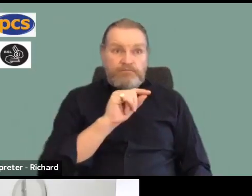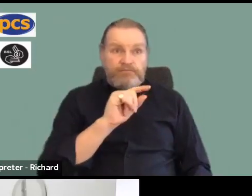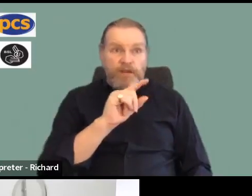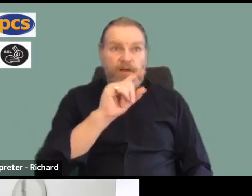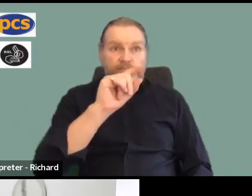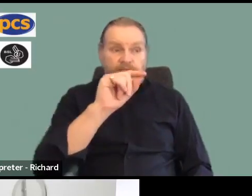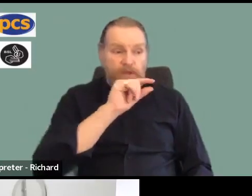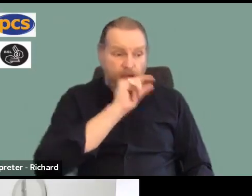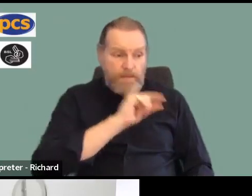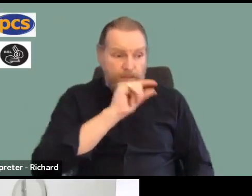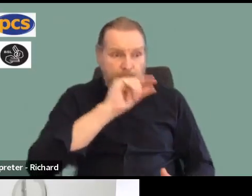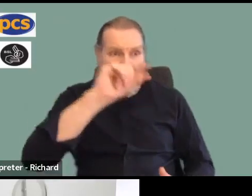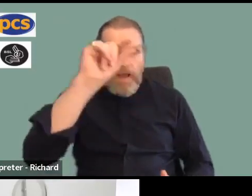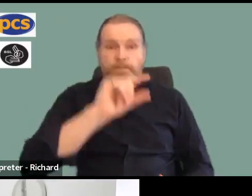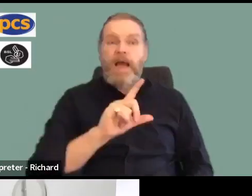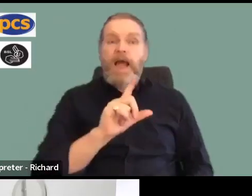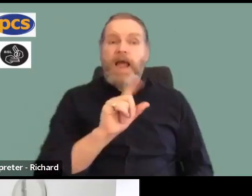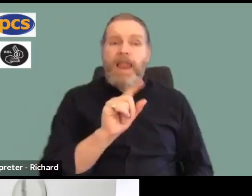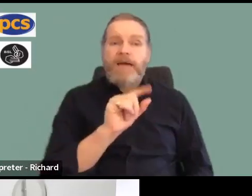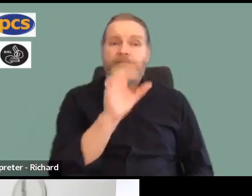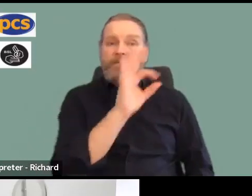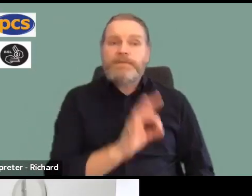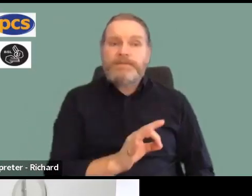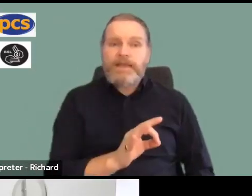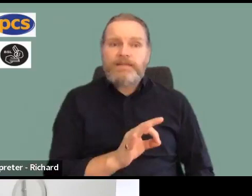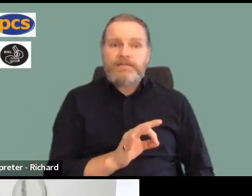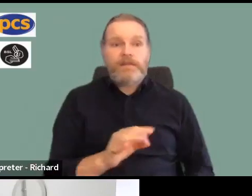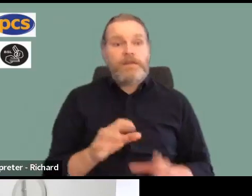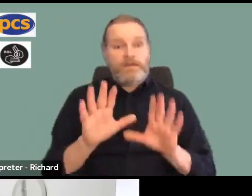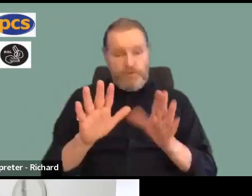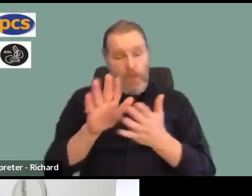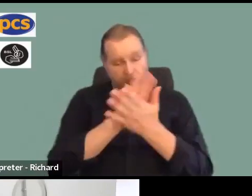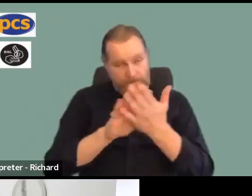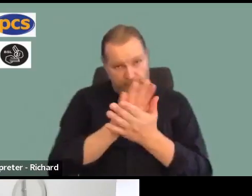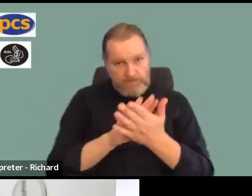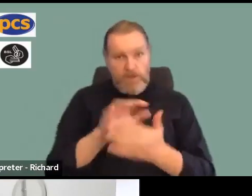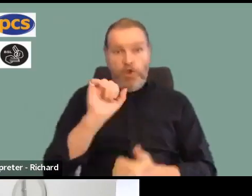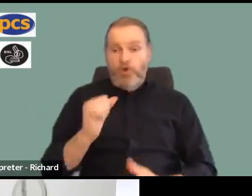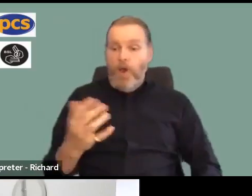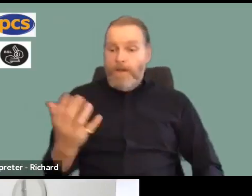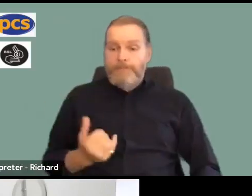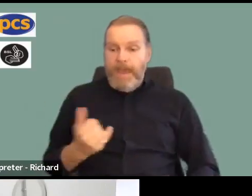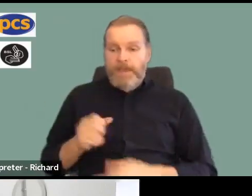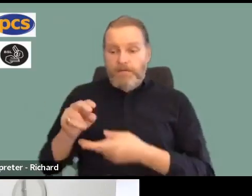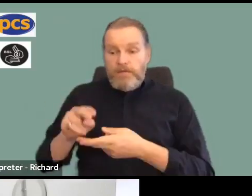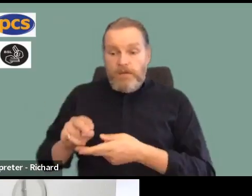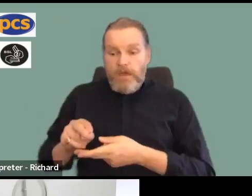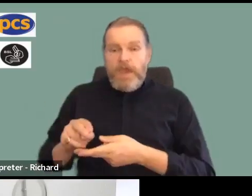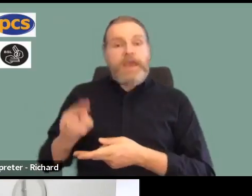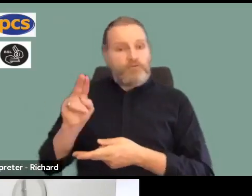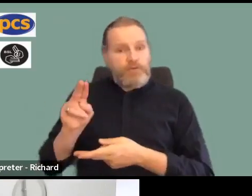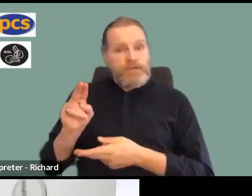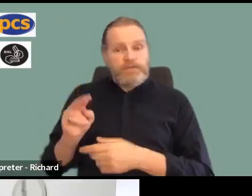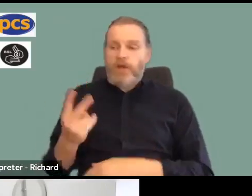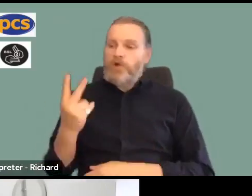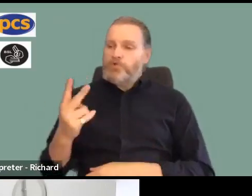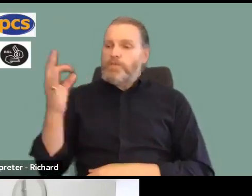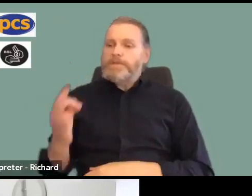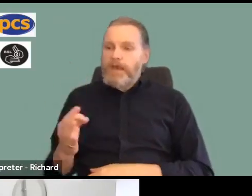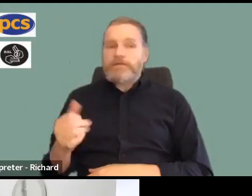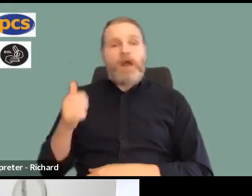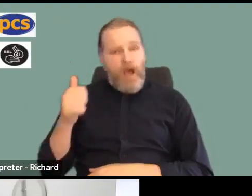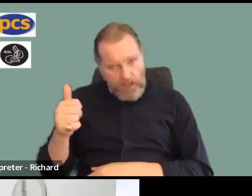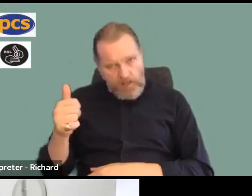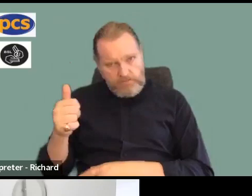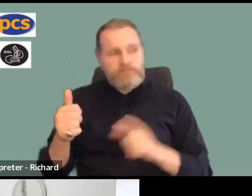So in real terms, if you get a 2 percent pay rise this year, you will lose 9 percent in real terms in your living standards. So